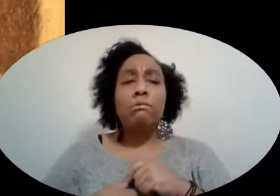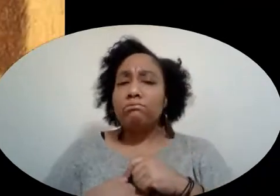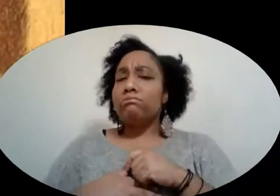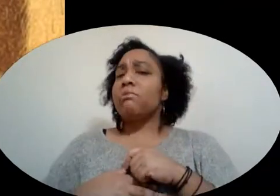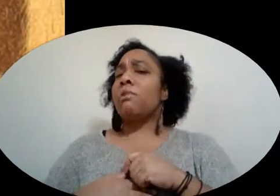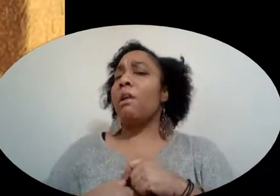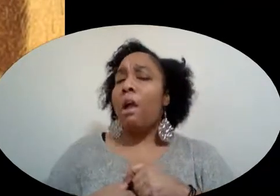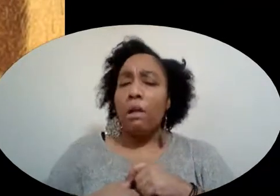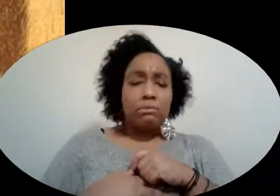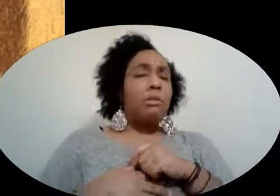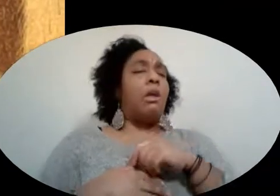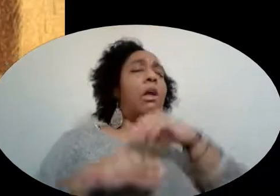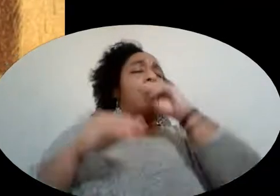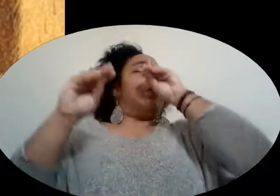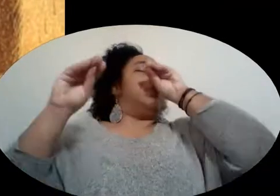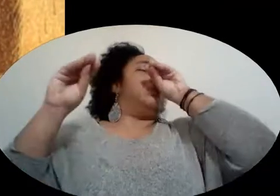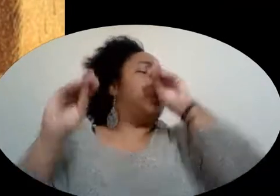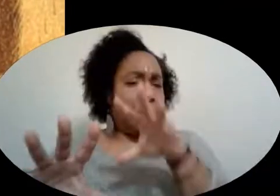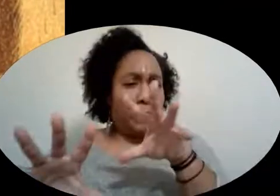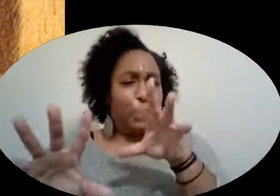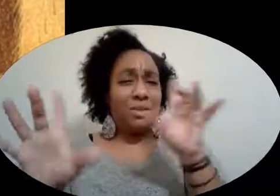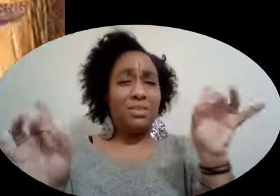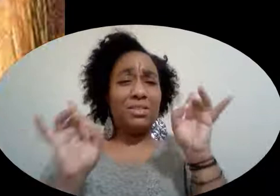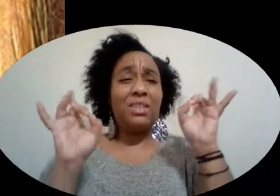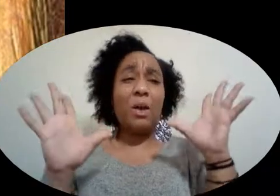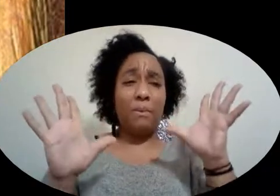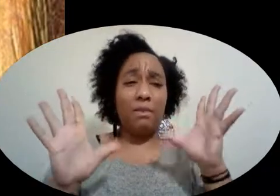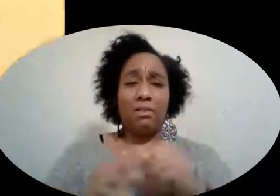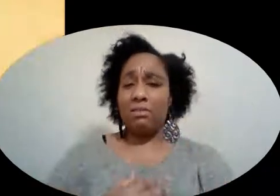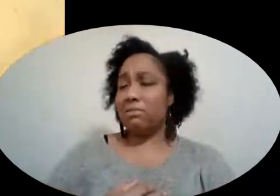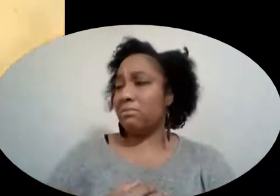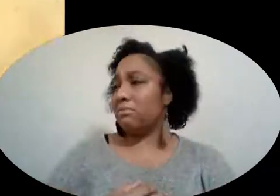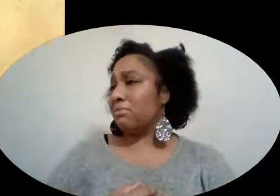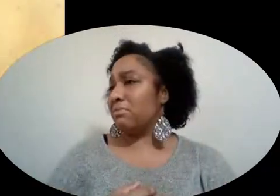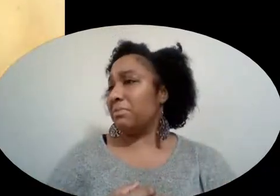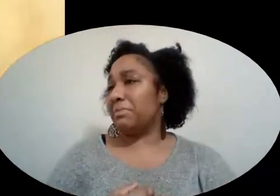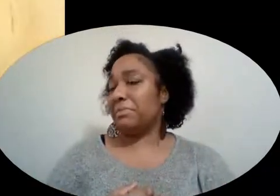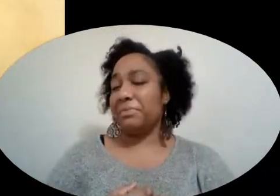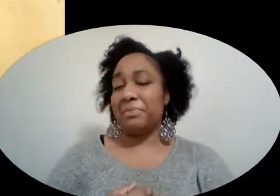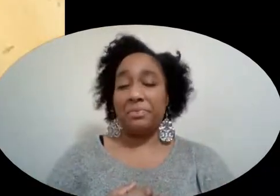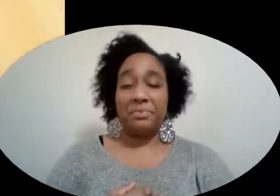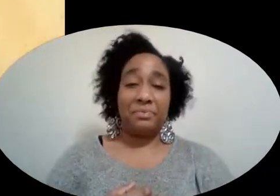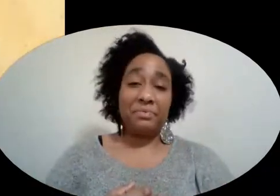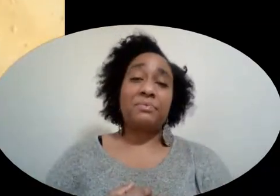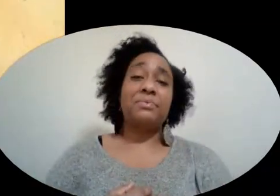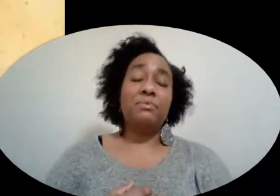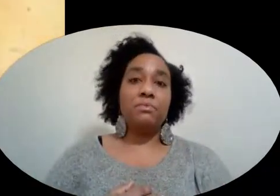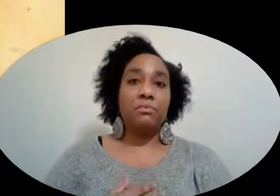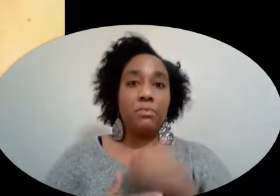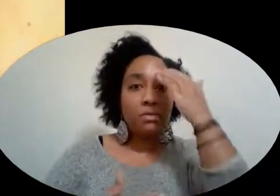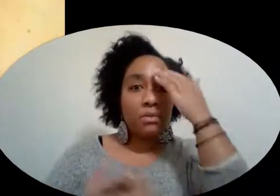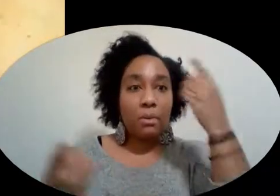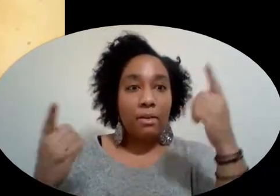I sneezed A great sneeze And you know what?